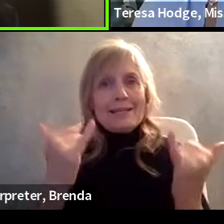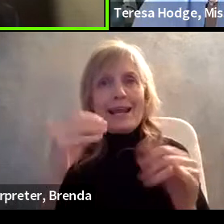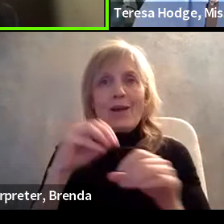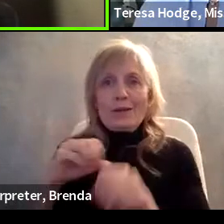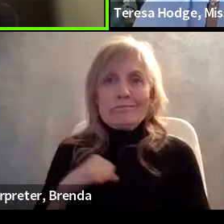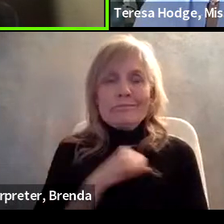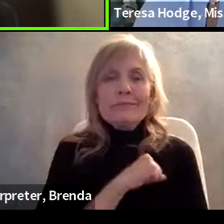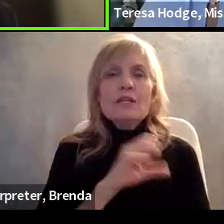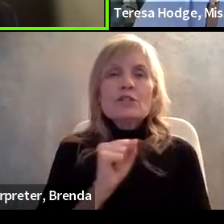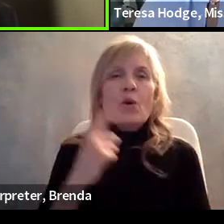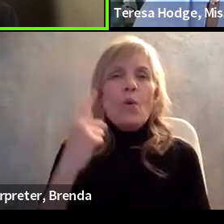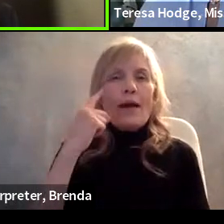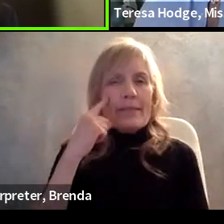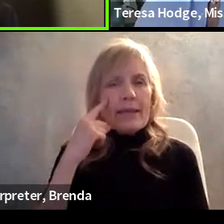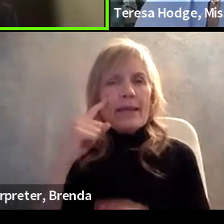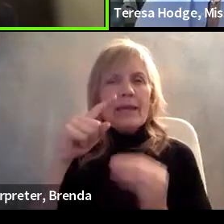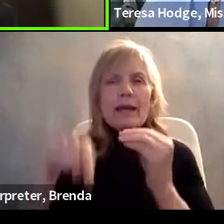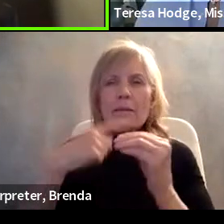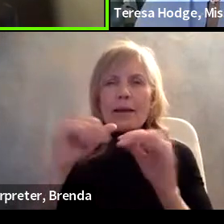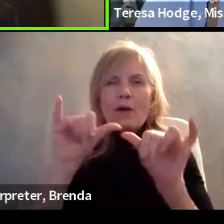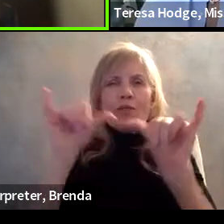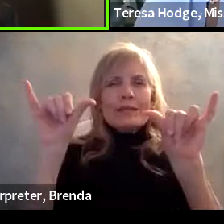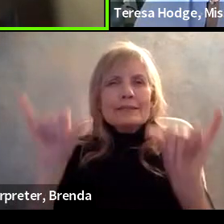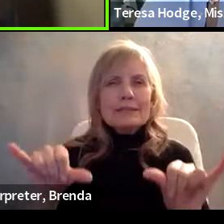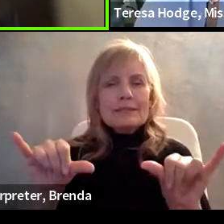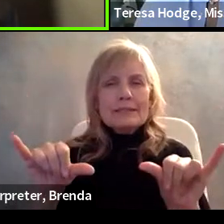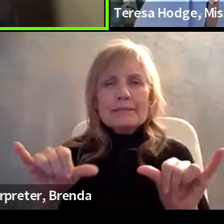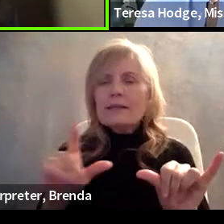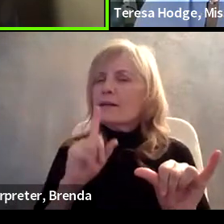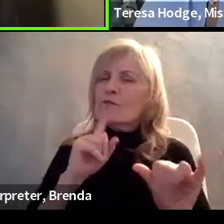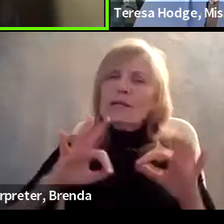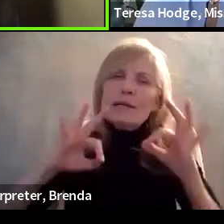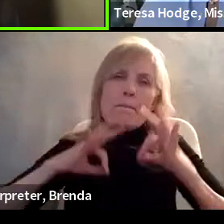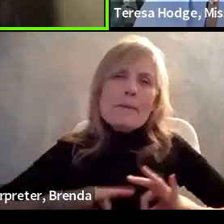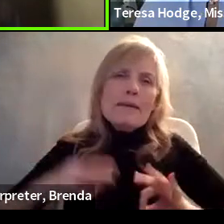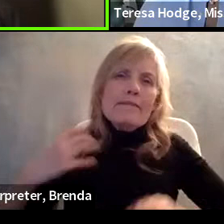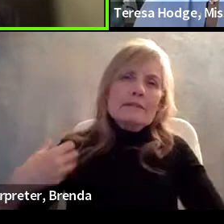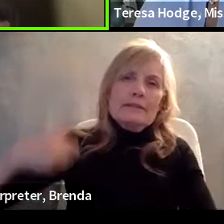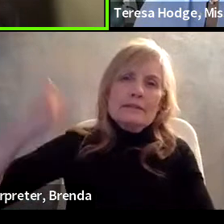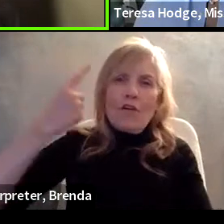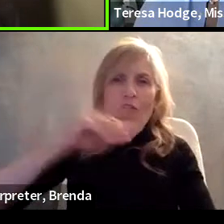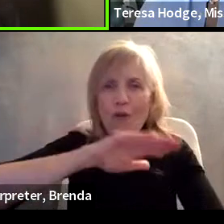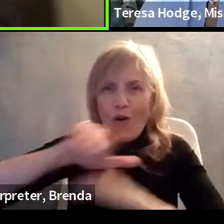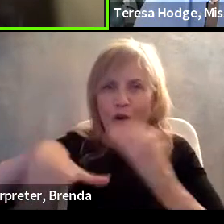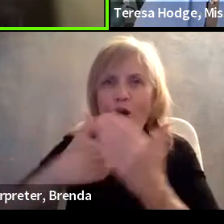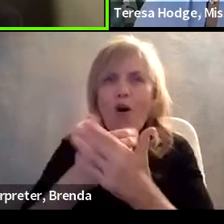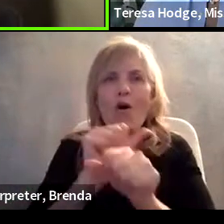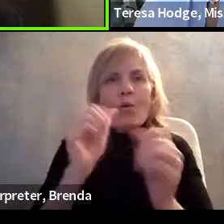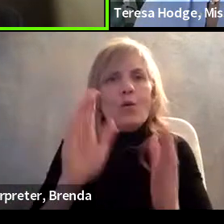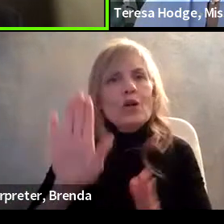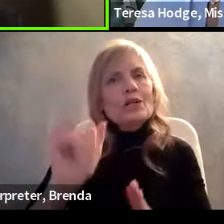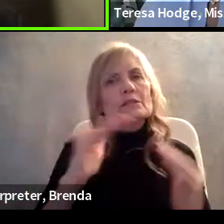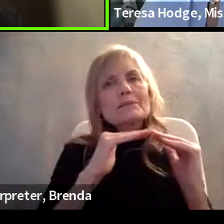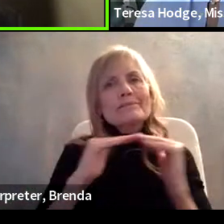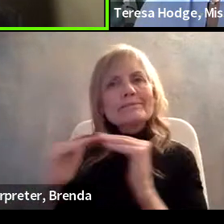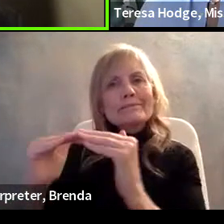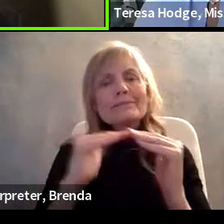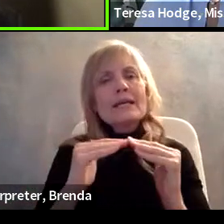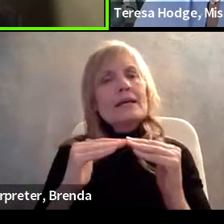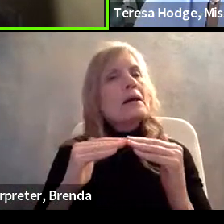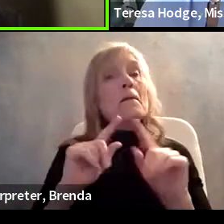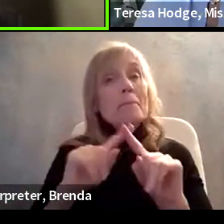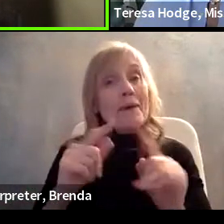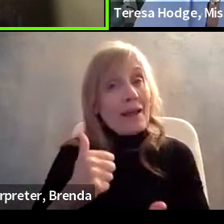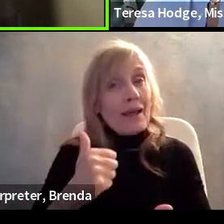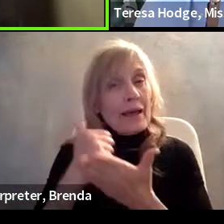it systematically, it really benefits employers for everyone to be on a level playing field when we have those clear federal laws that